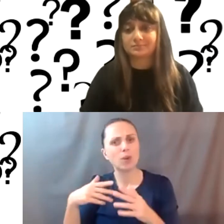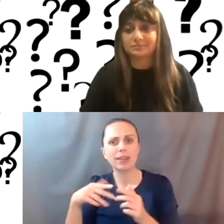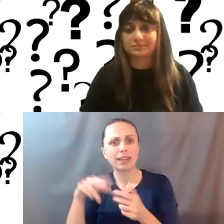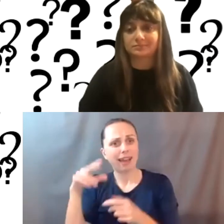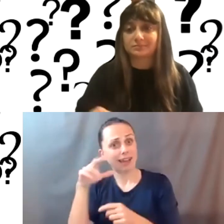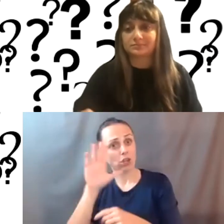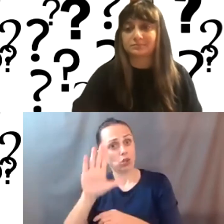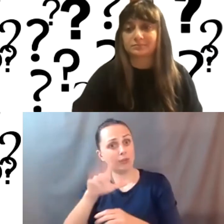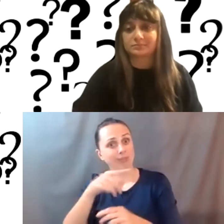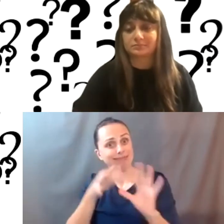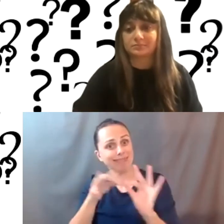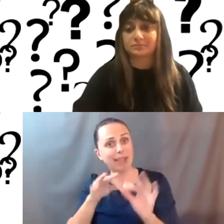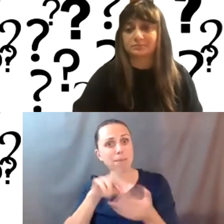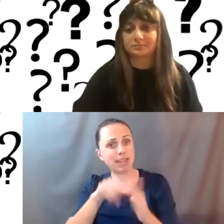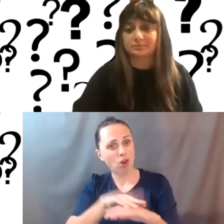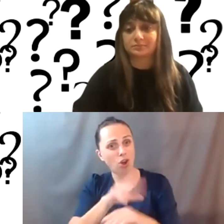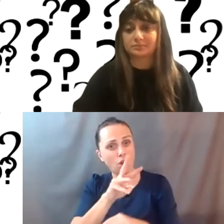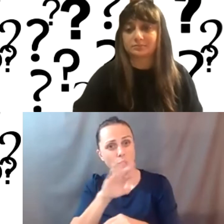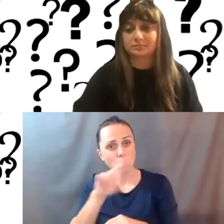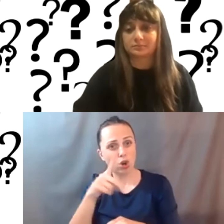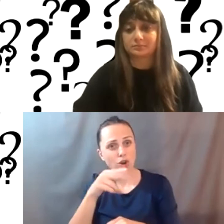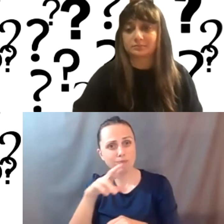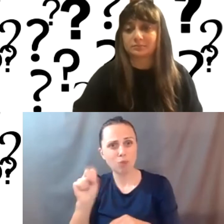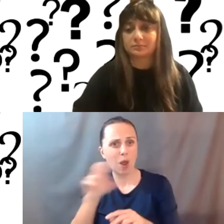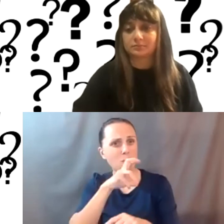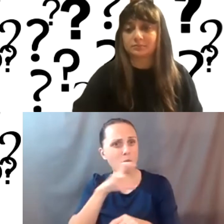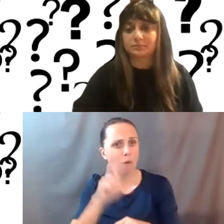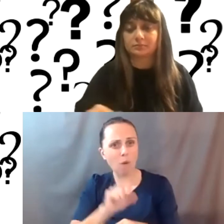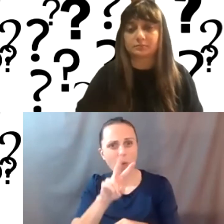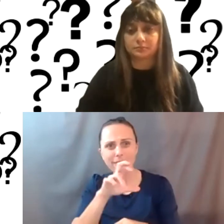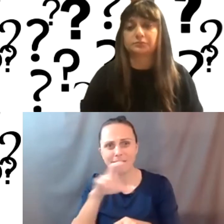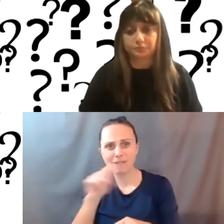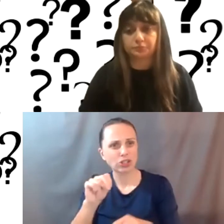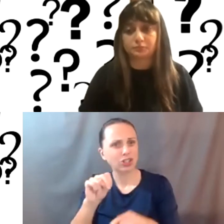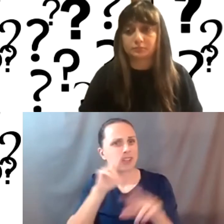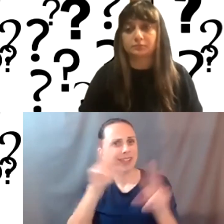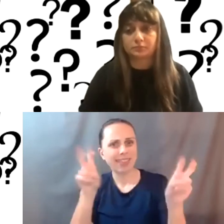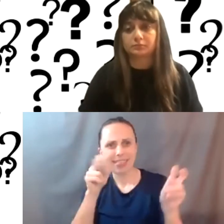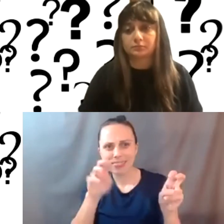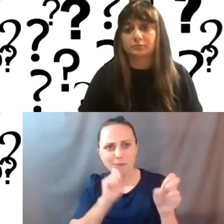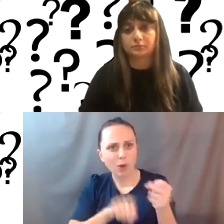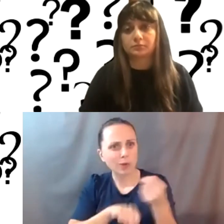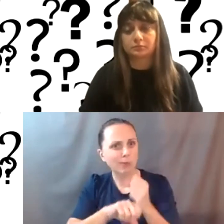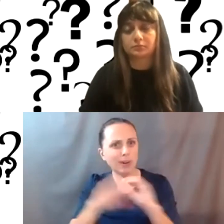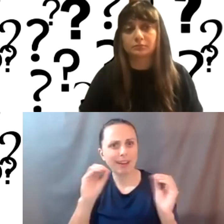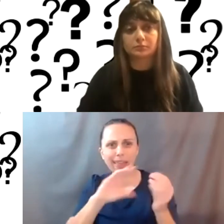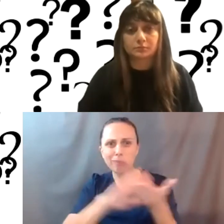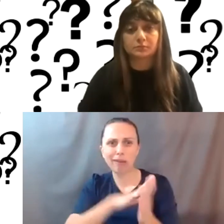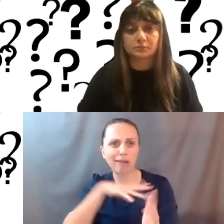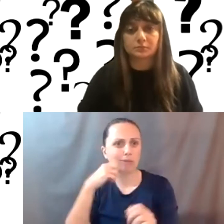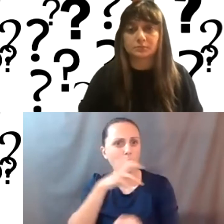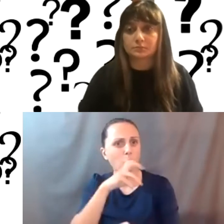that it could be that you're on WordPress and it's on a version that the theme isn't supported or anything like that. But there's also, you know,